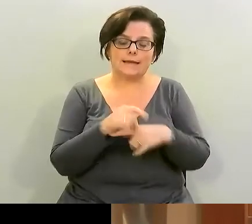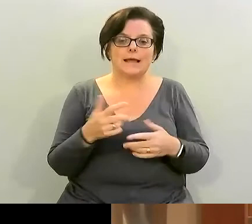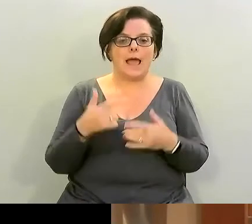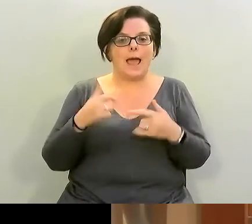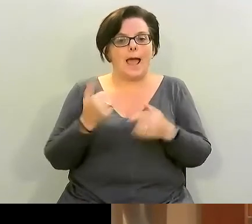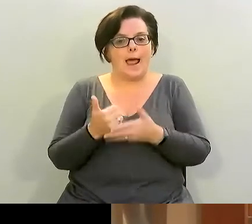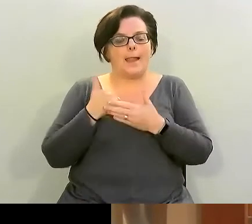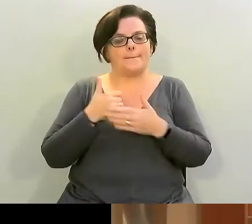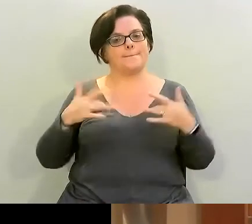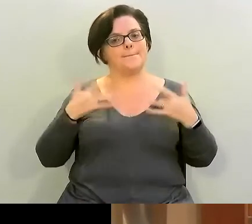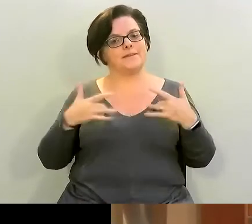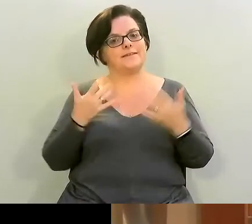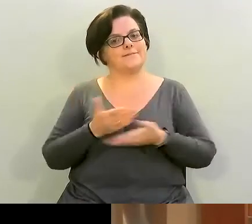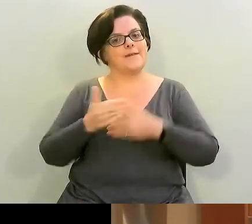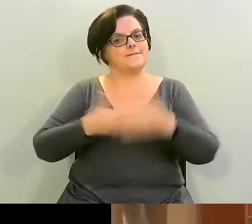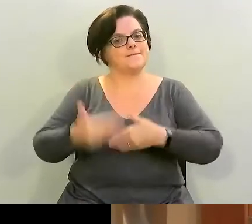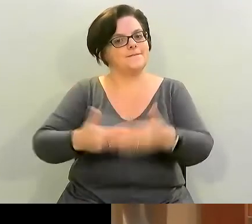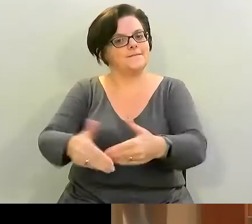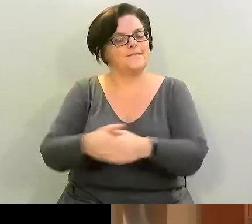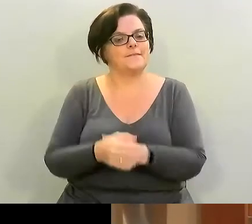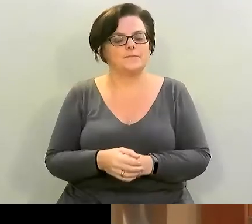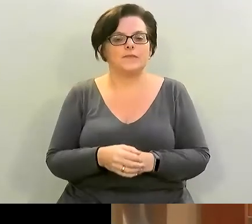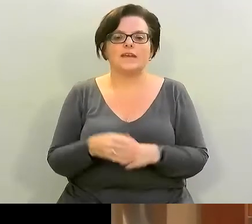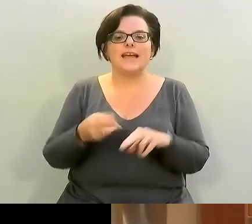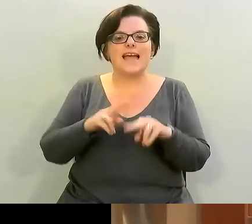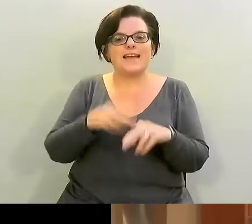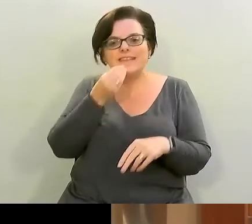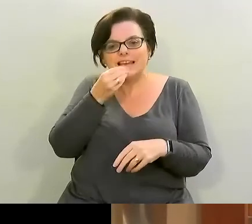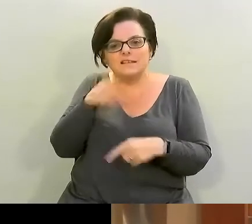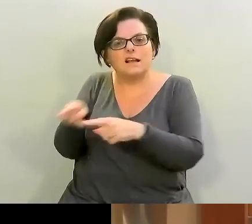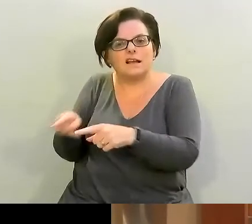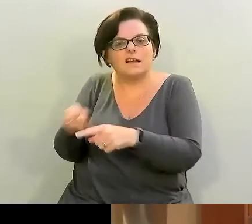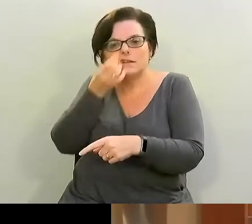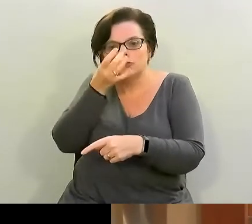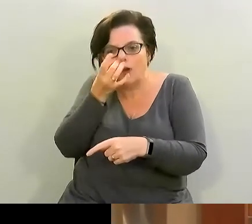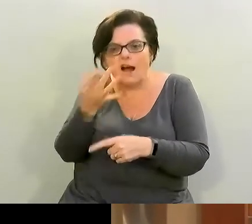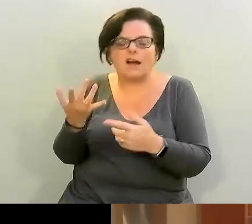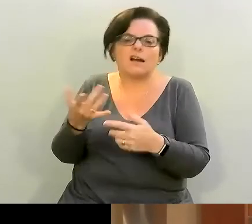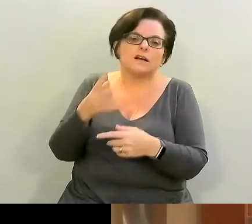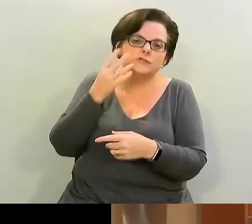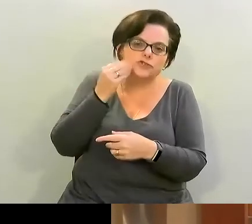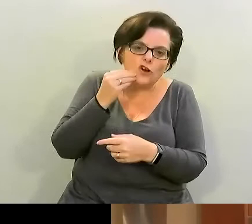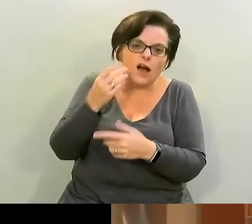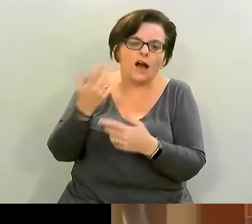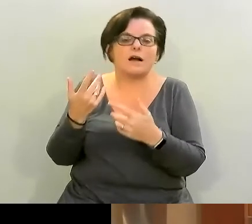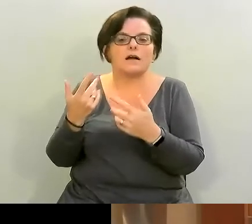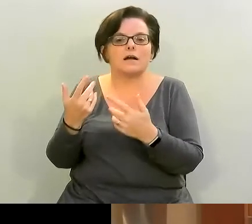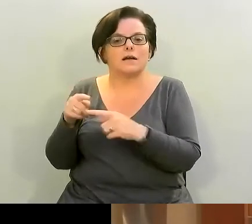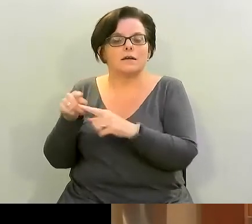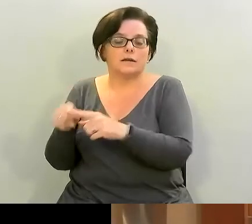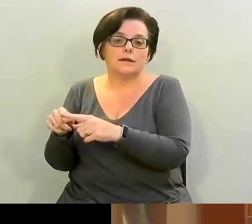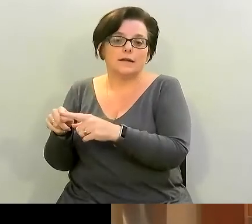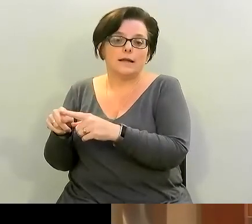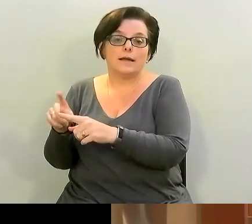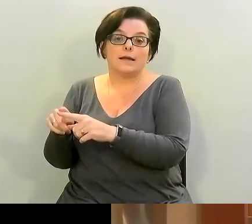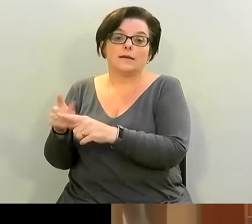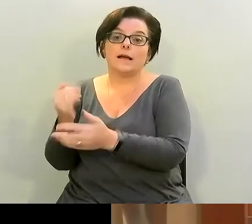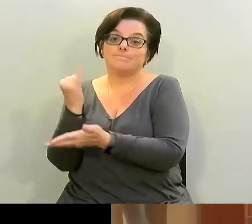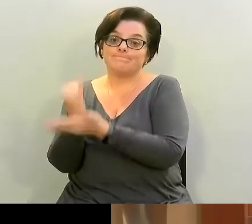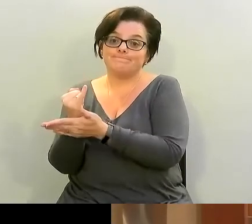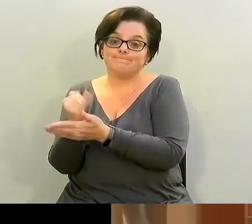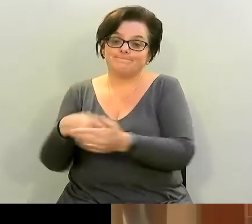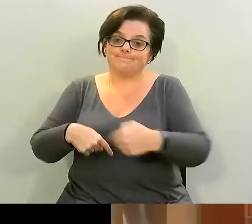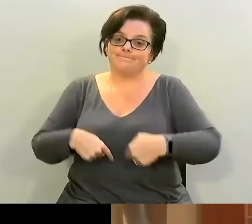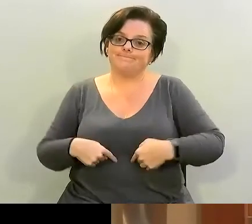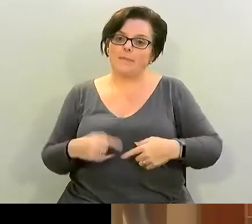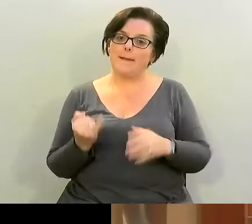when we eat you know junk foods and processed foods and and sugary treats unfortunately the bad microbes in the gut